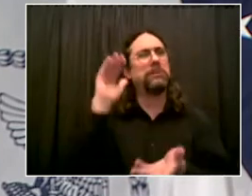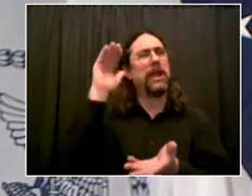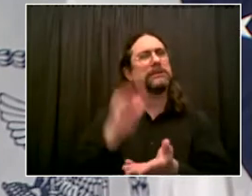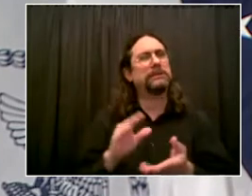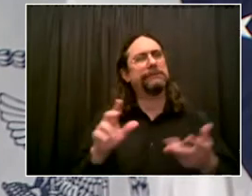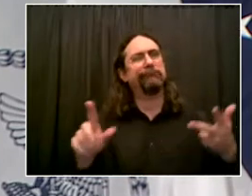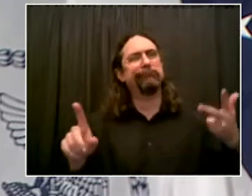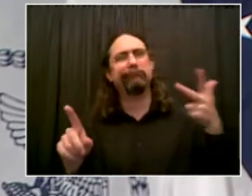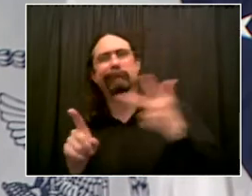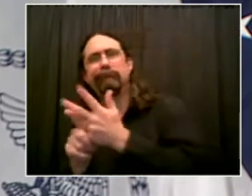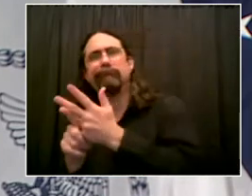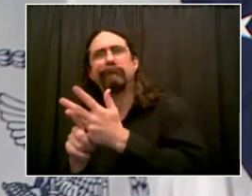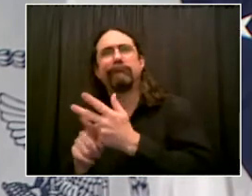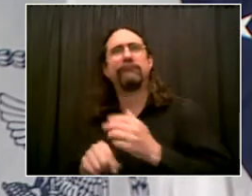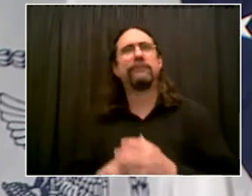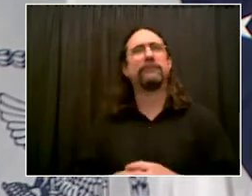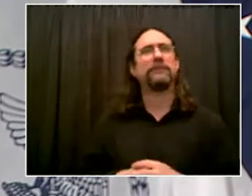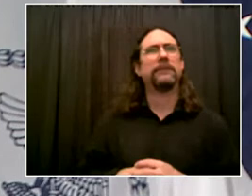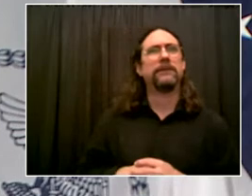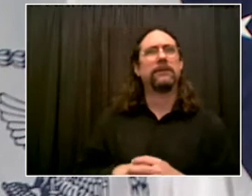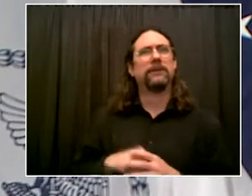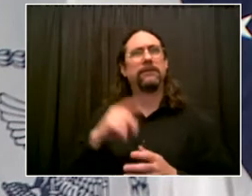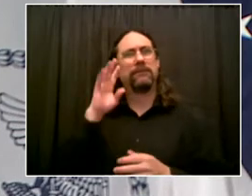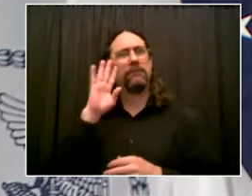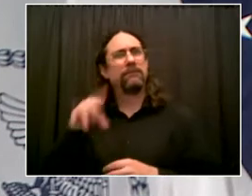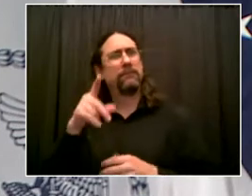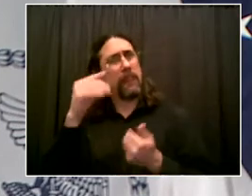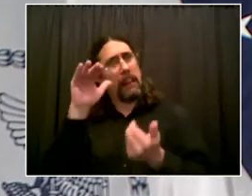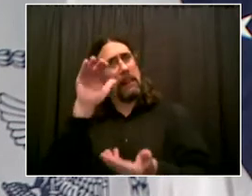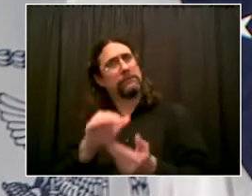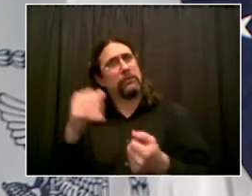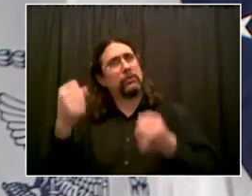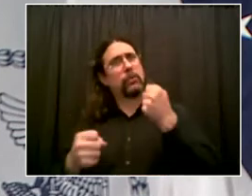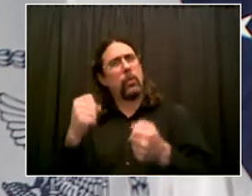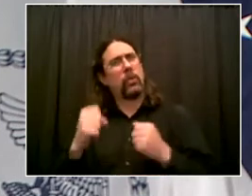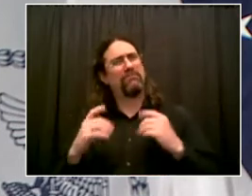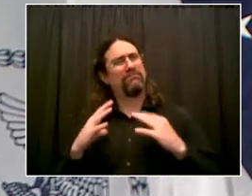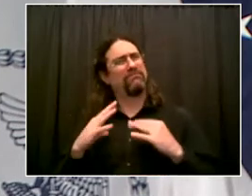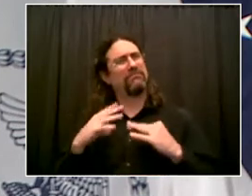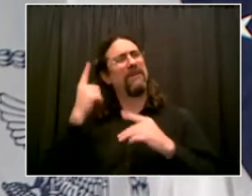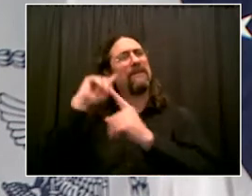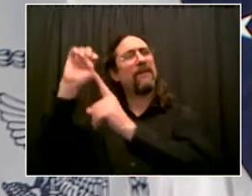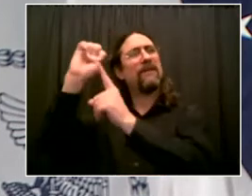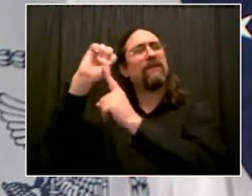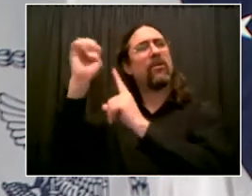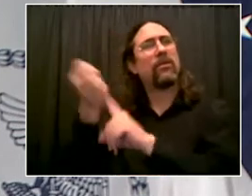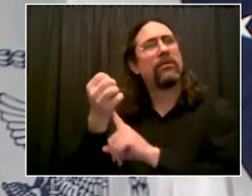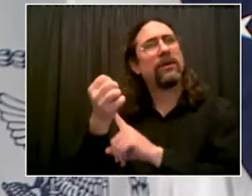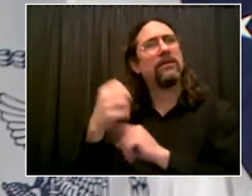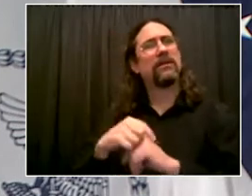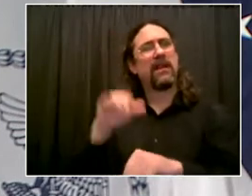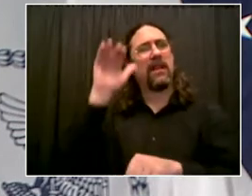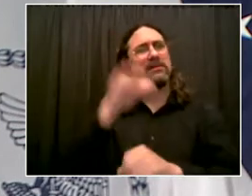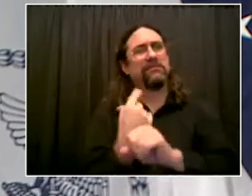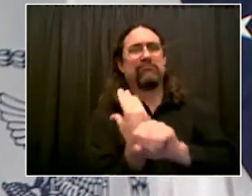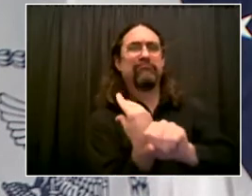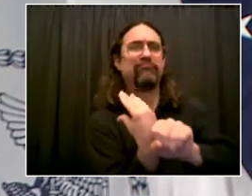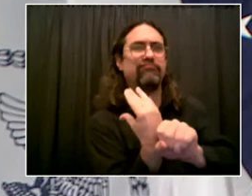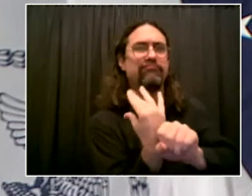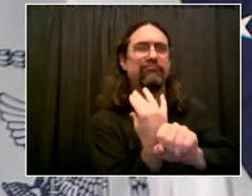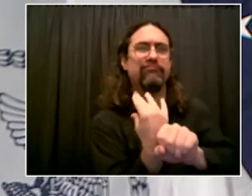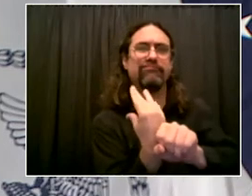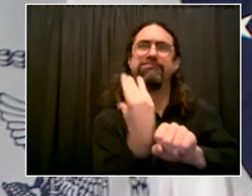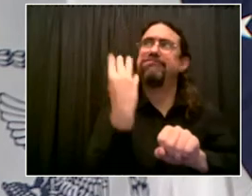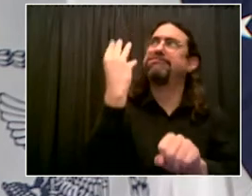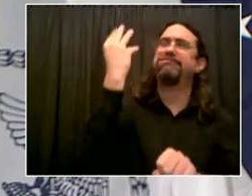means thinking about our future and dealing with climate change and New York City doing everything we can to break